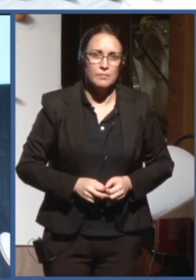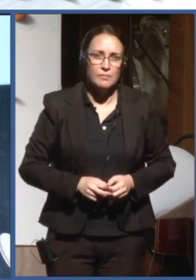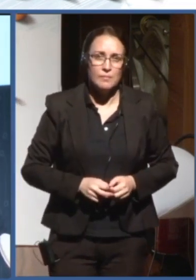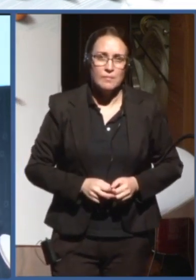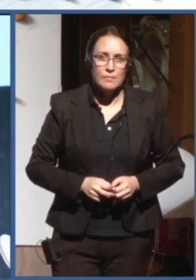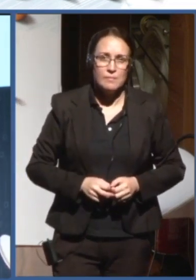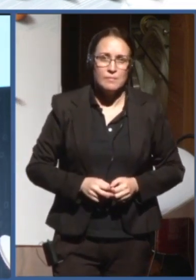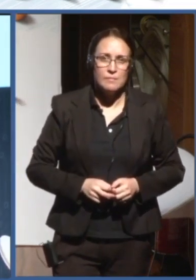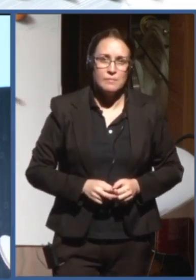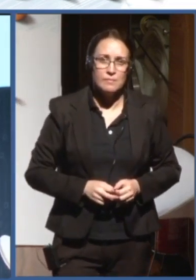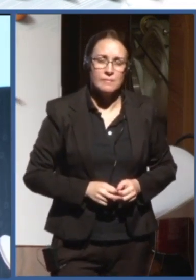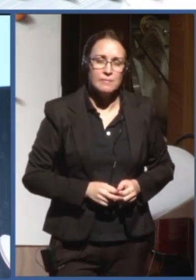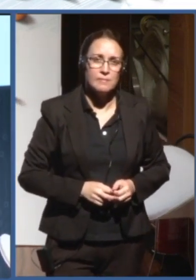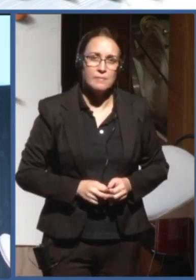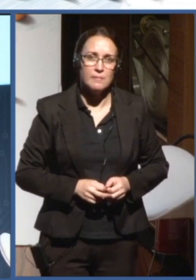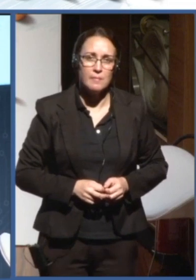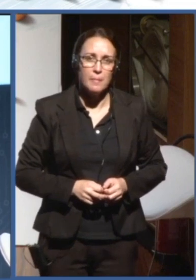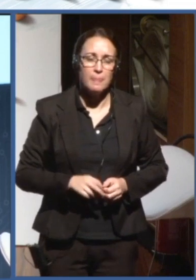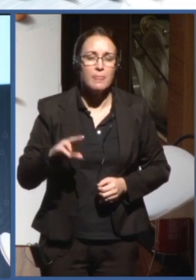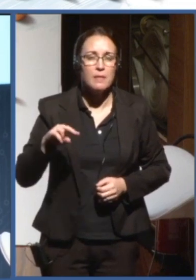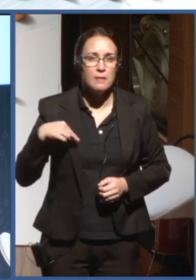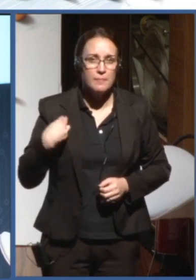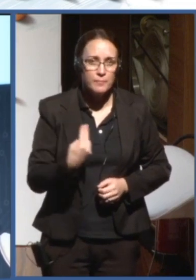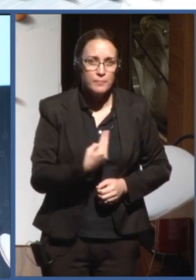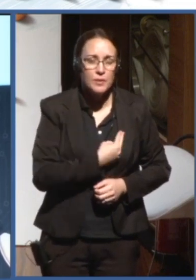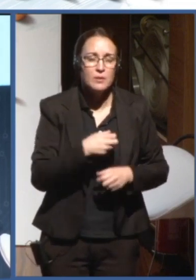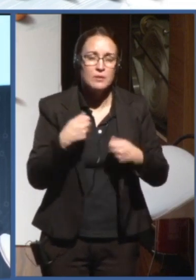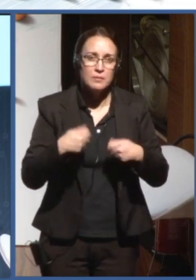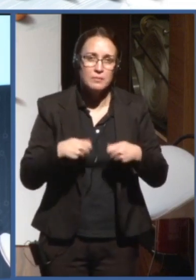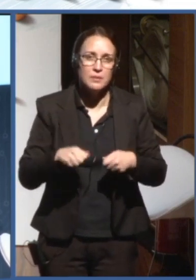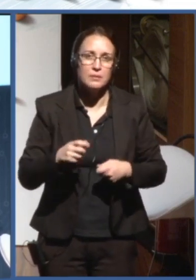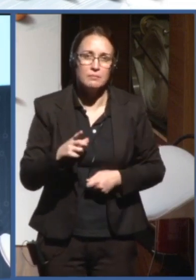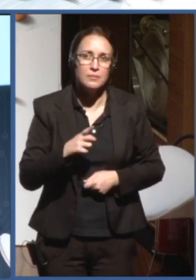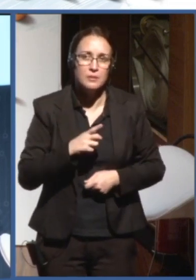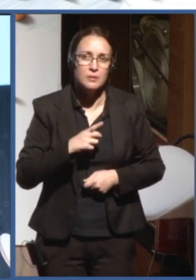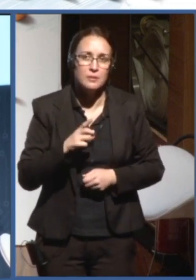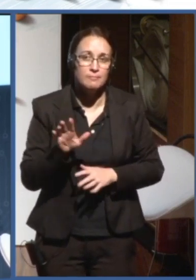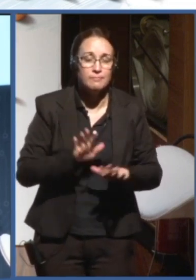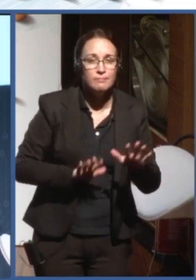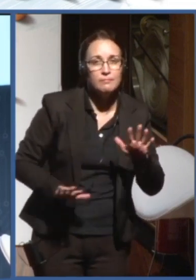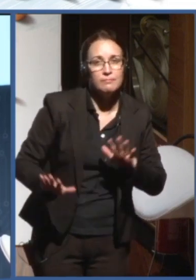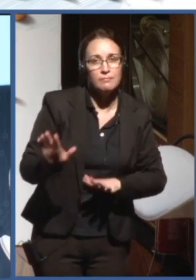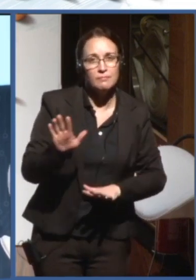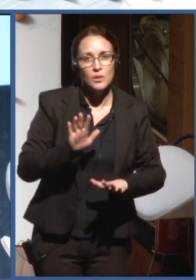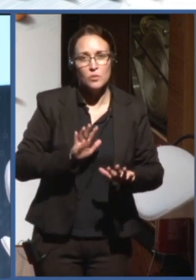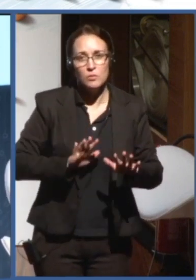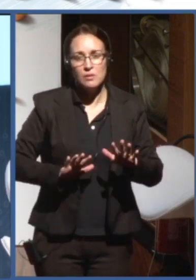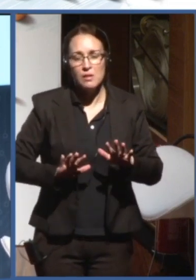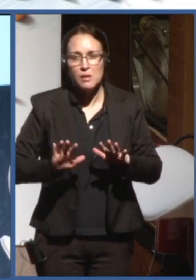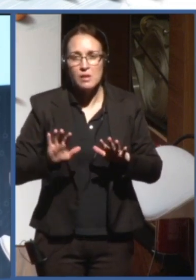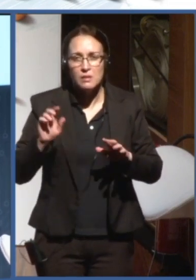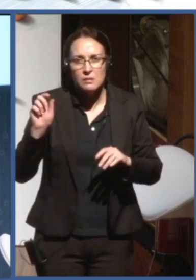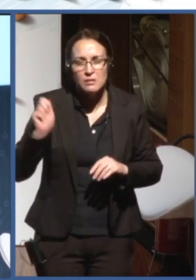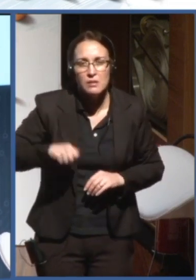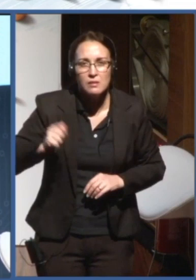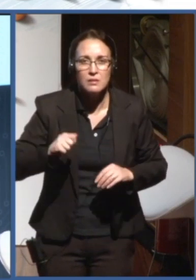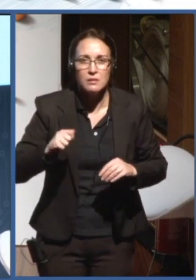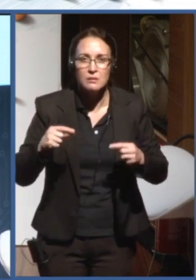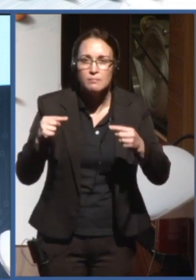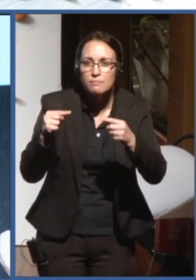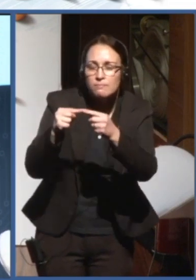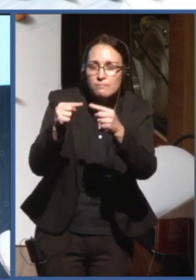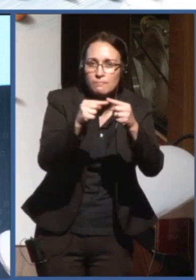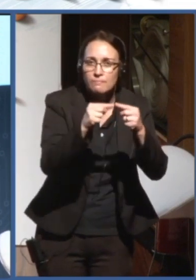repercussions on human rights could be addressed. I think if that's the